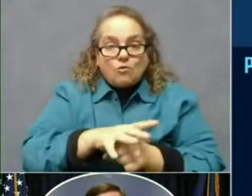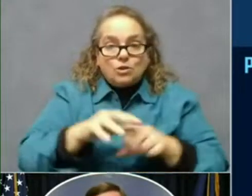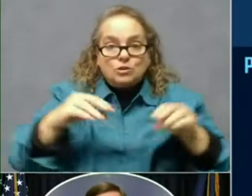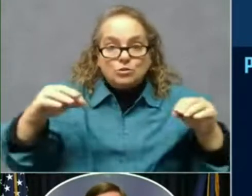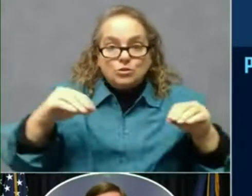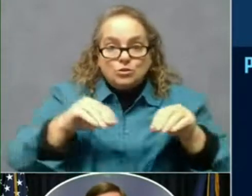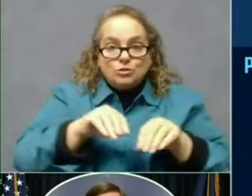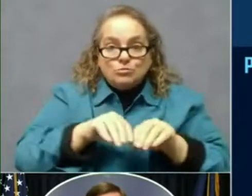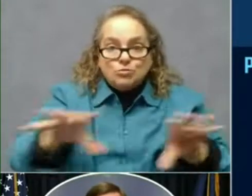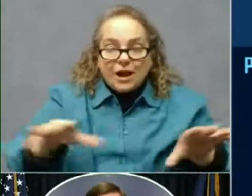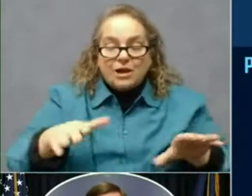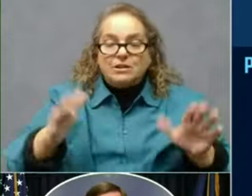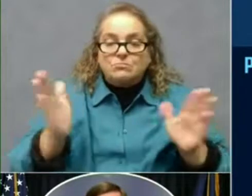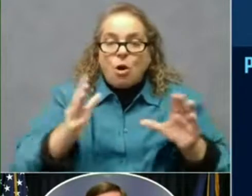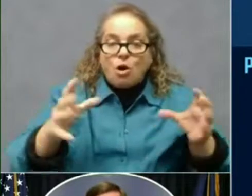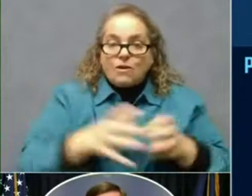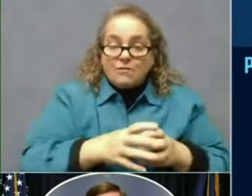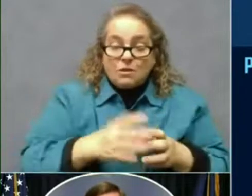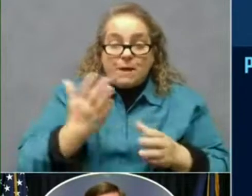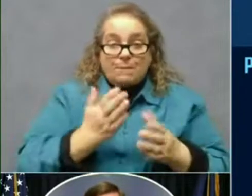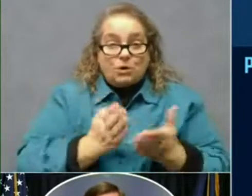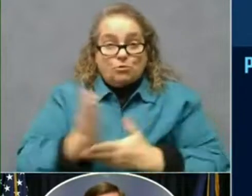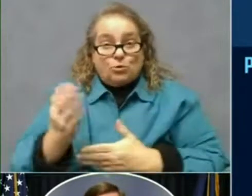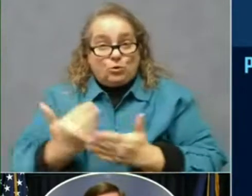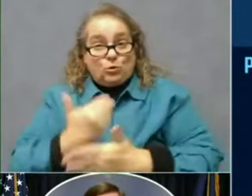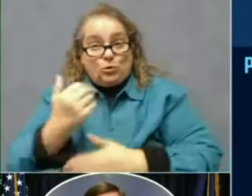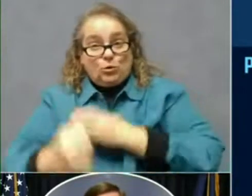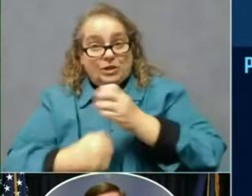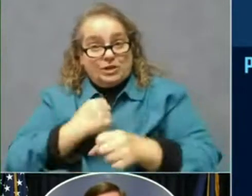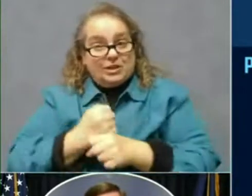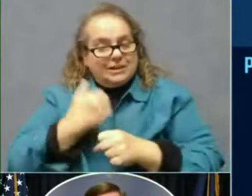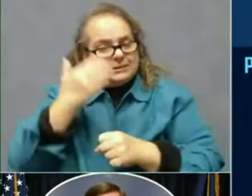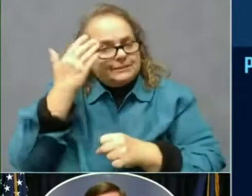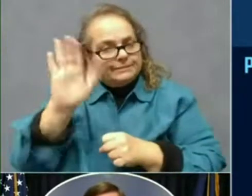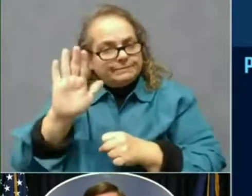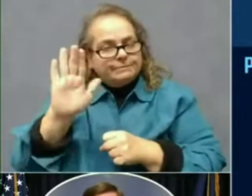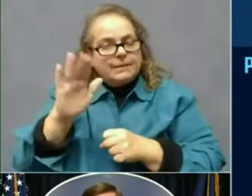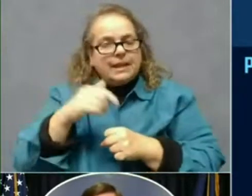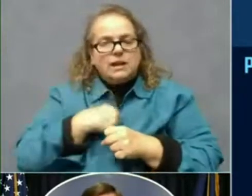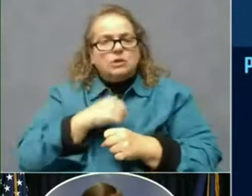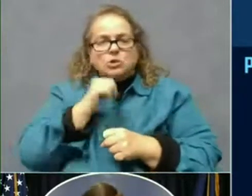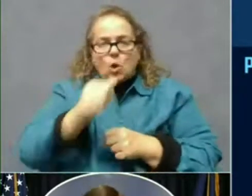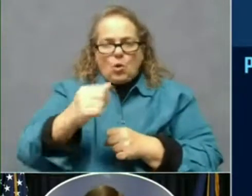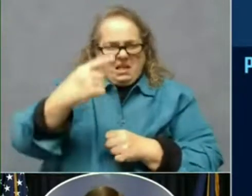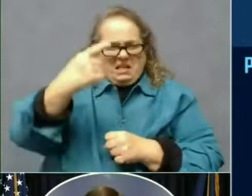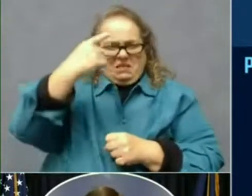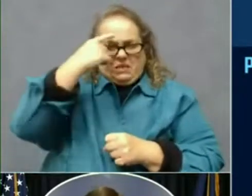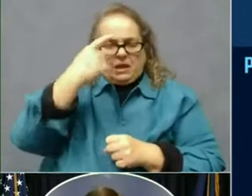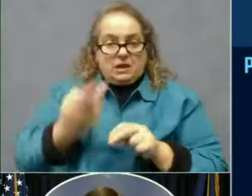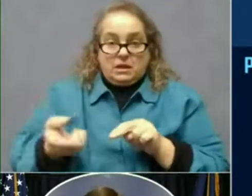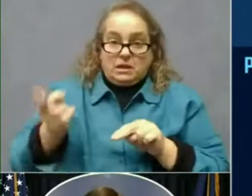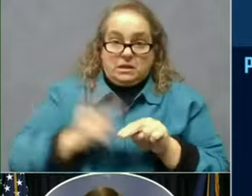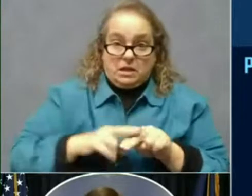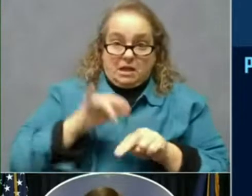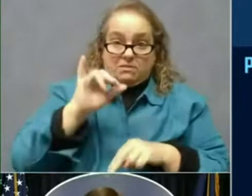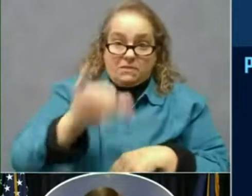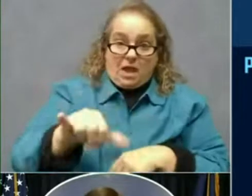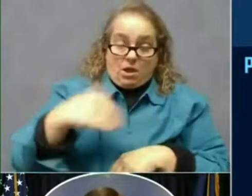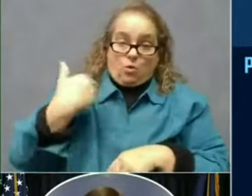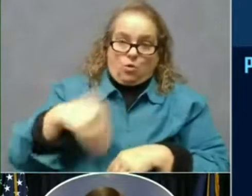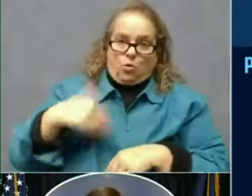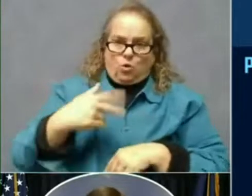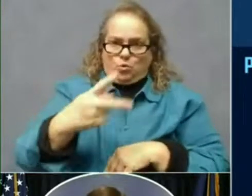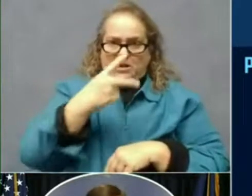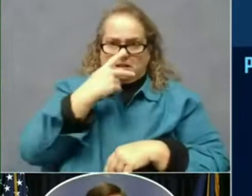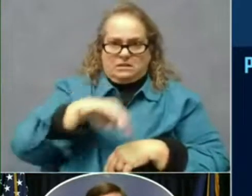through New Year's. Now we'll have to see from the data. I don't think the rise is this dramatic but but we are probably seeing